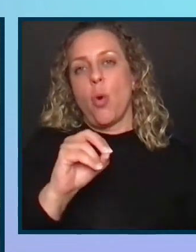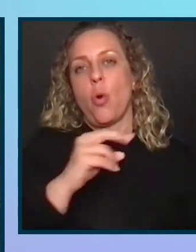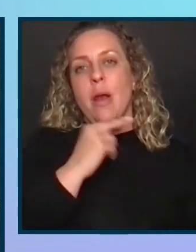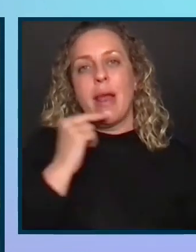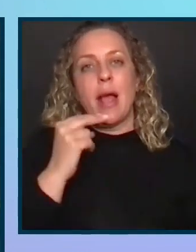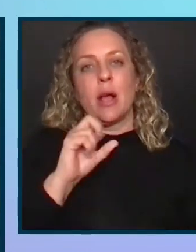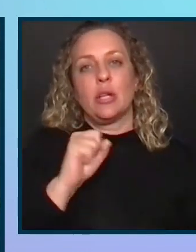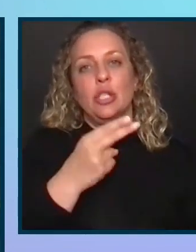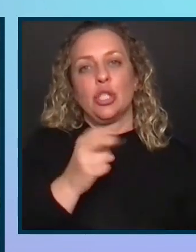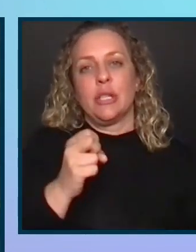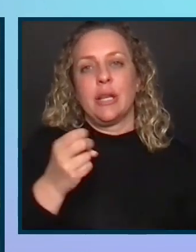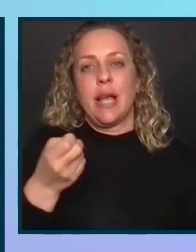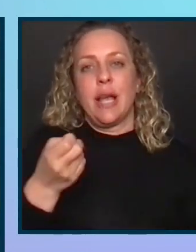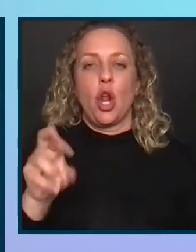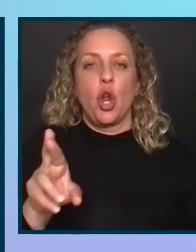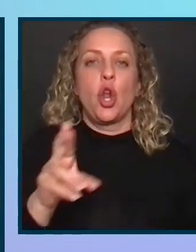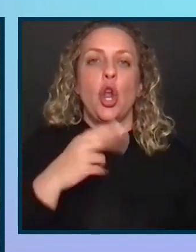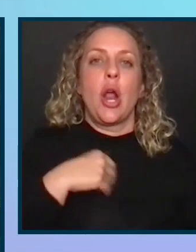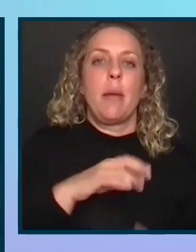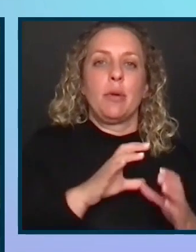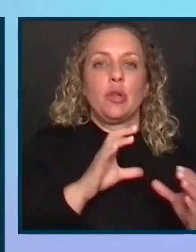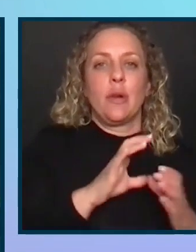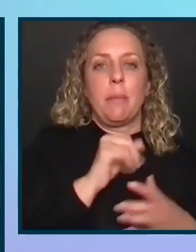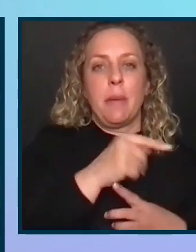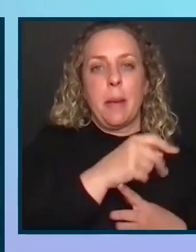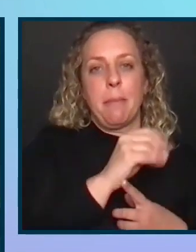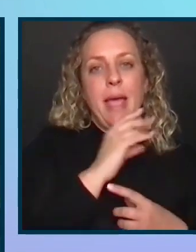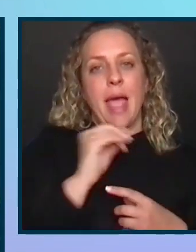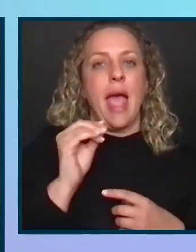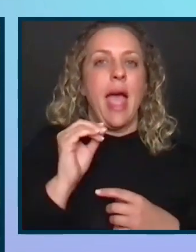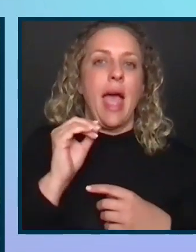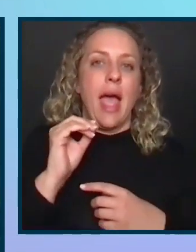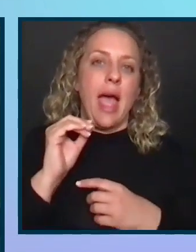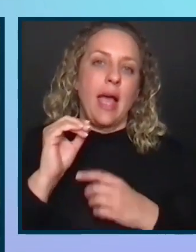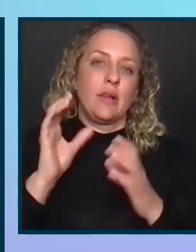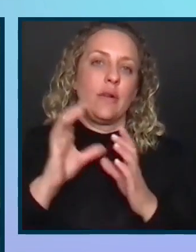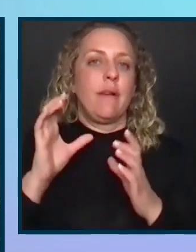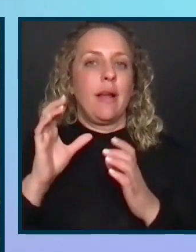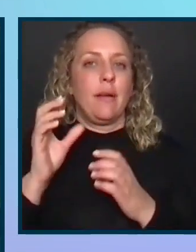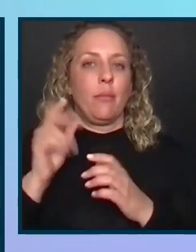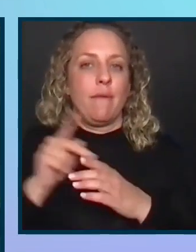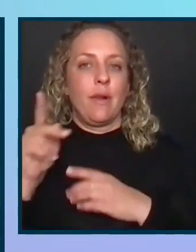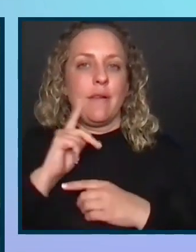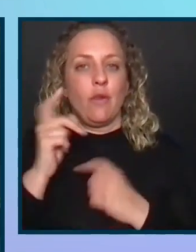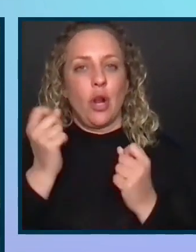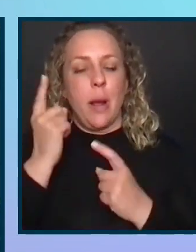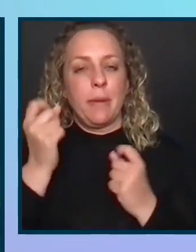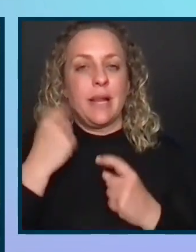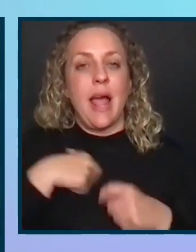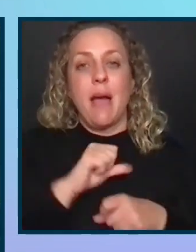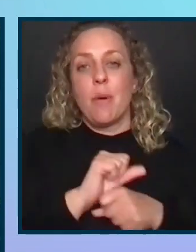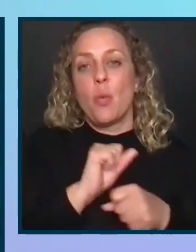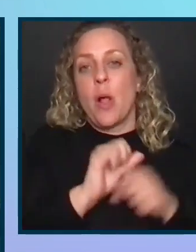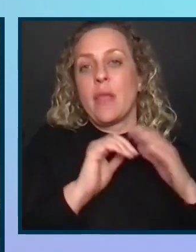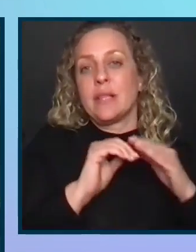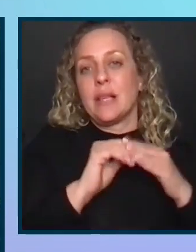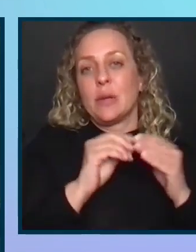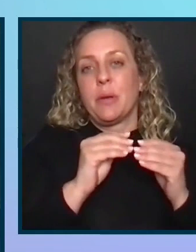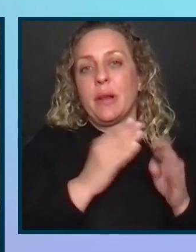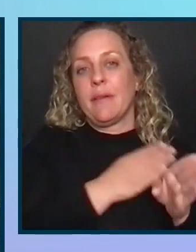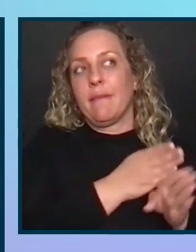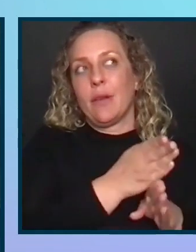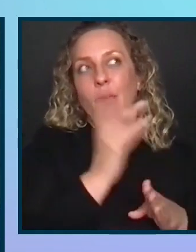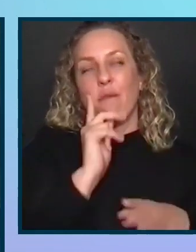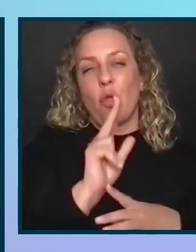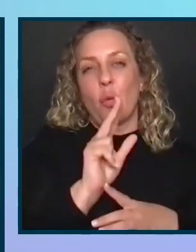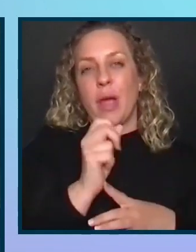as a PMP and also as a certified professional in accessibility core competencies. I have been working in the accessibility field for about